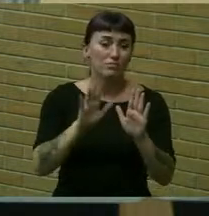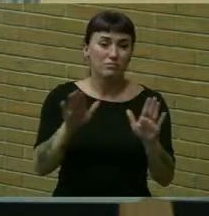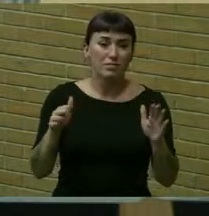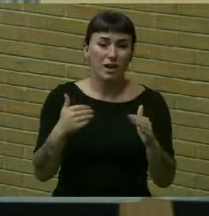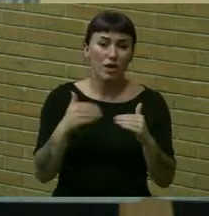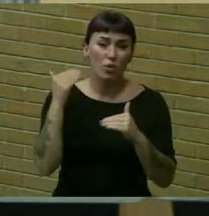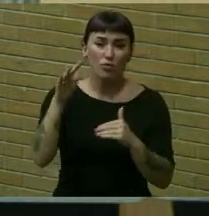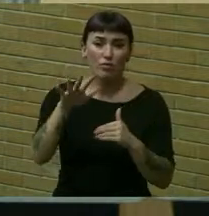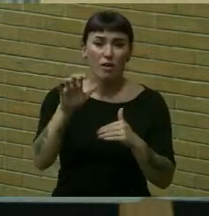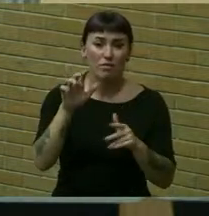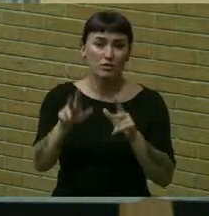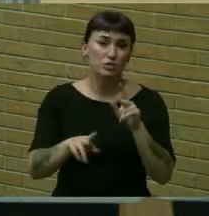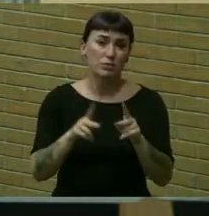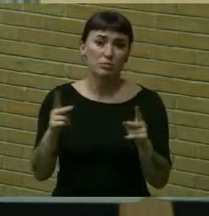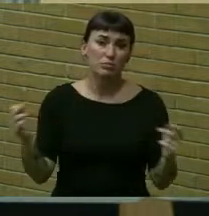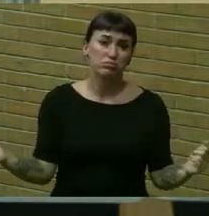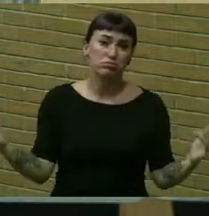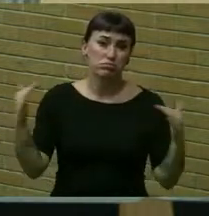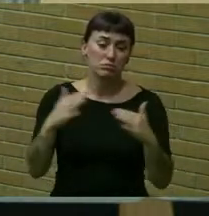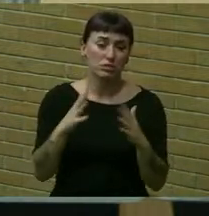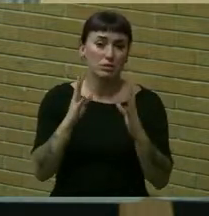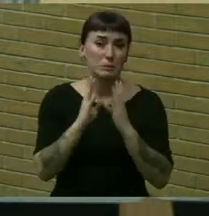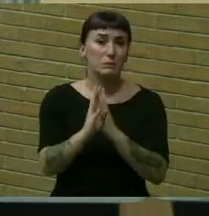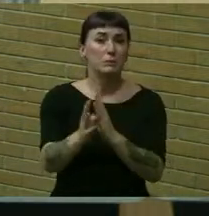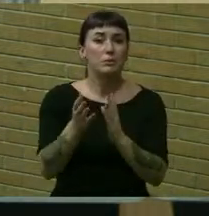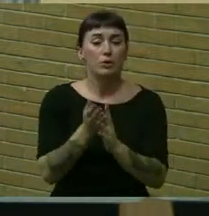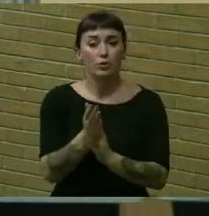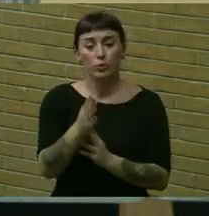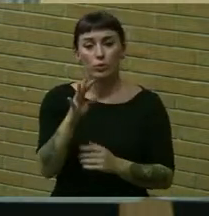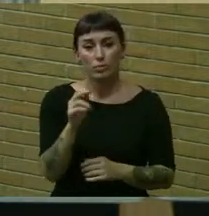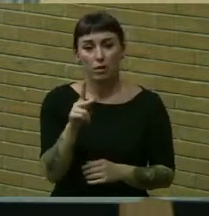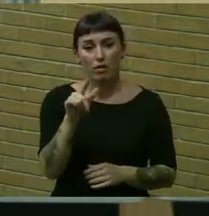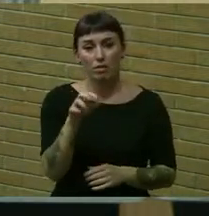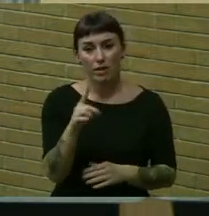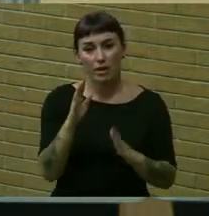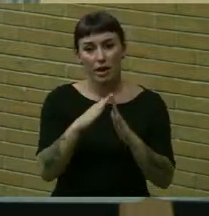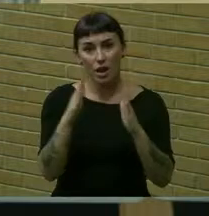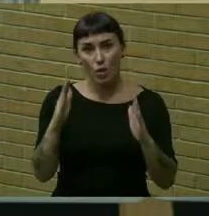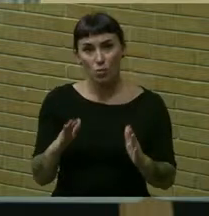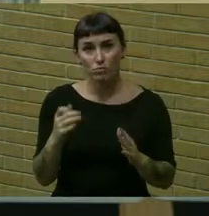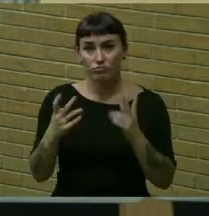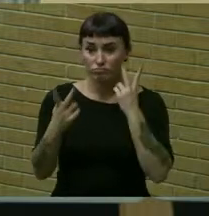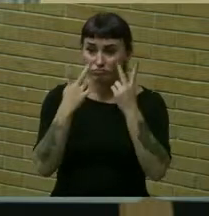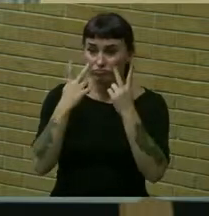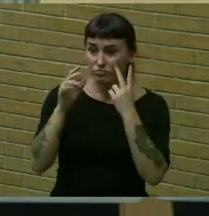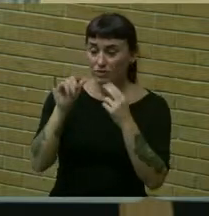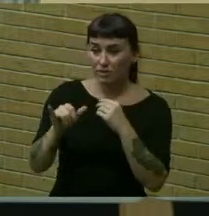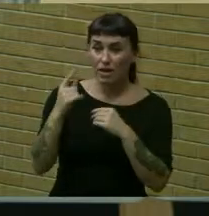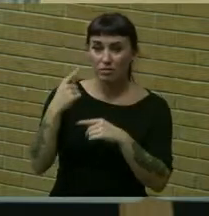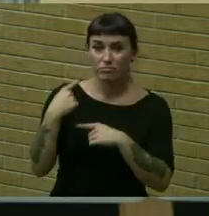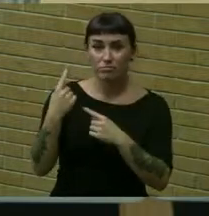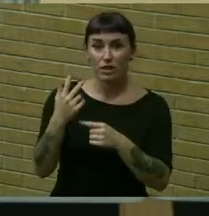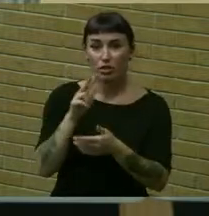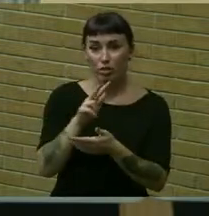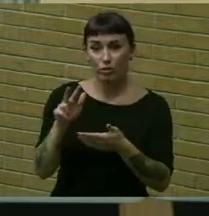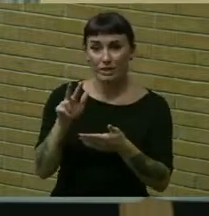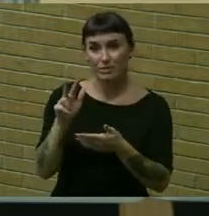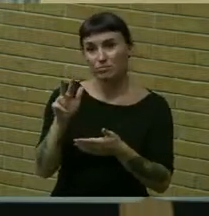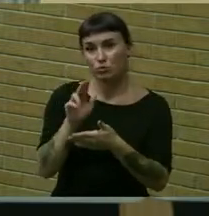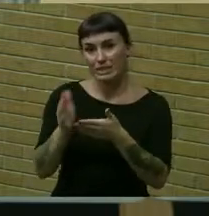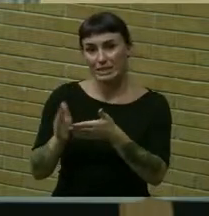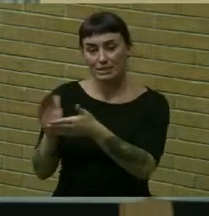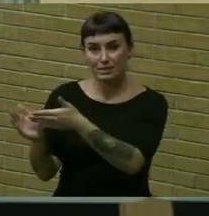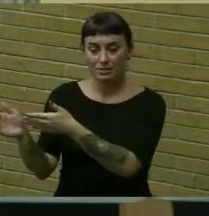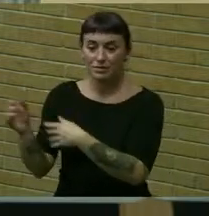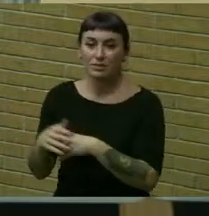500 people come through the buckland house uh to see that over the last three weekends um